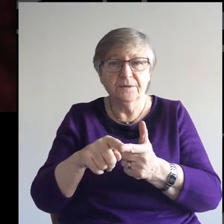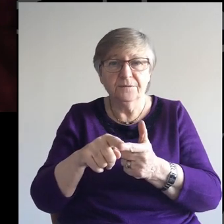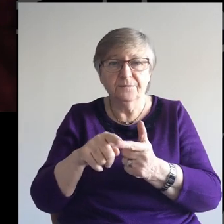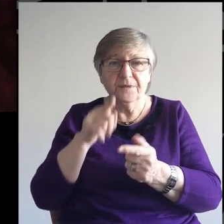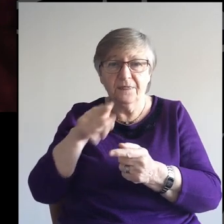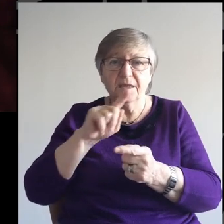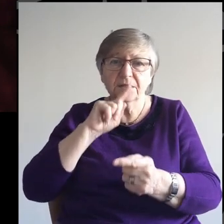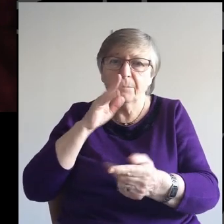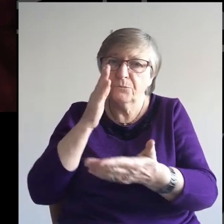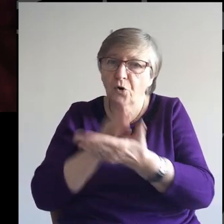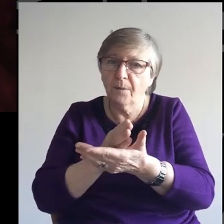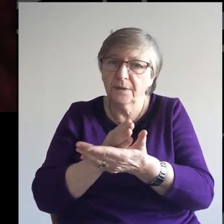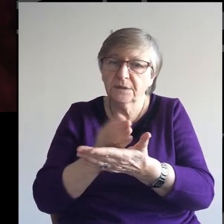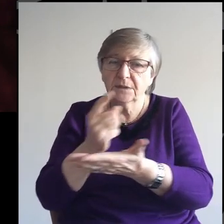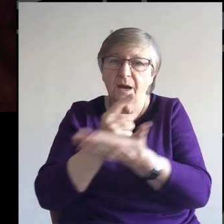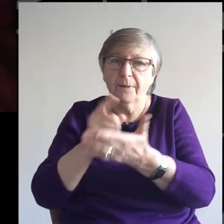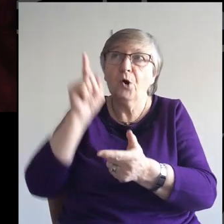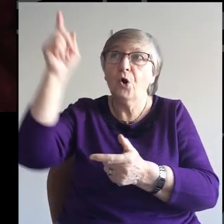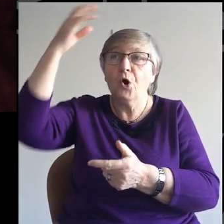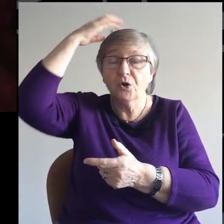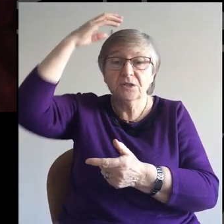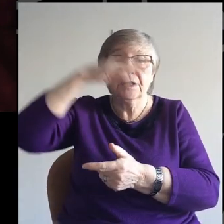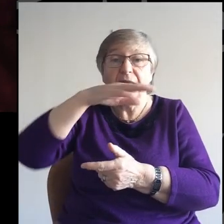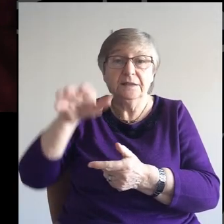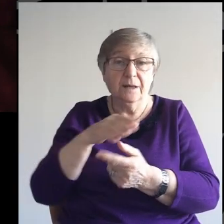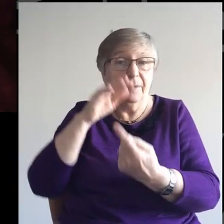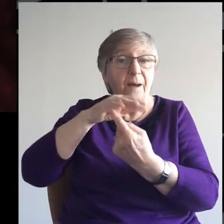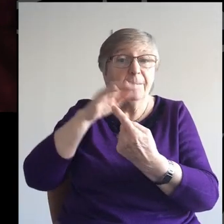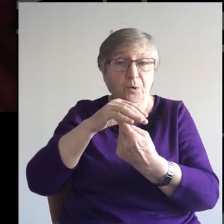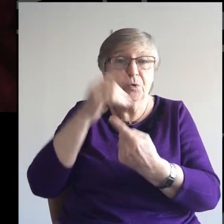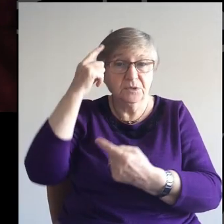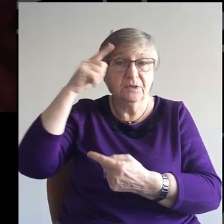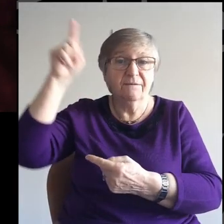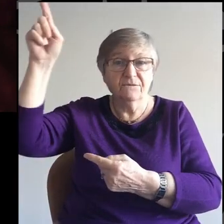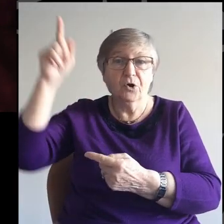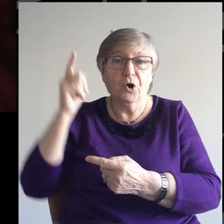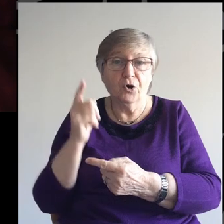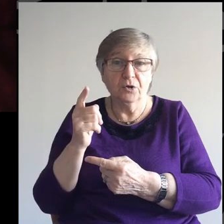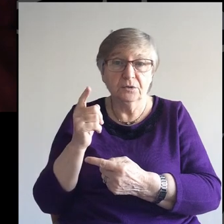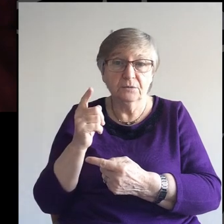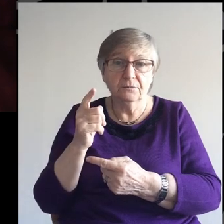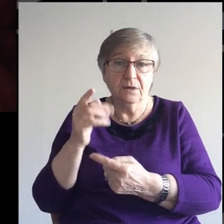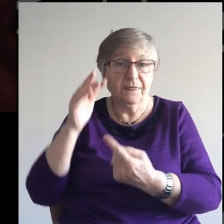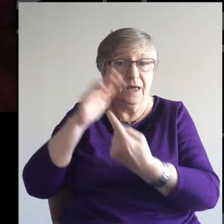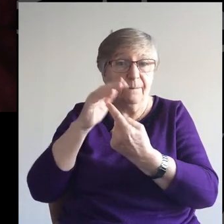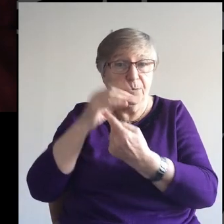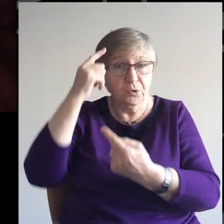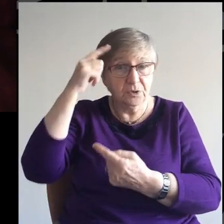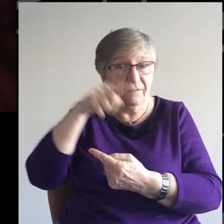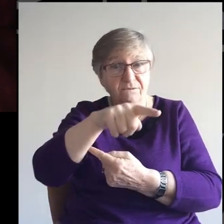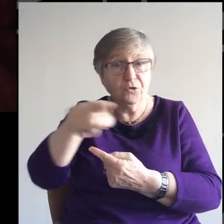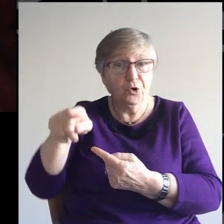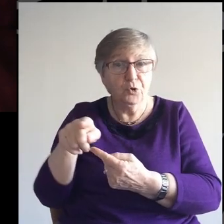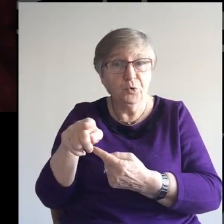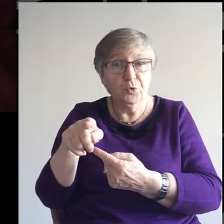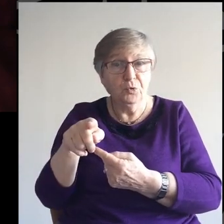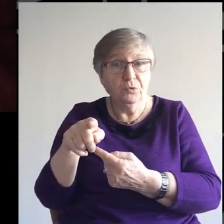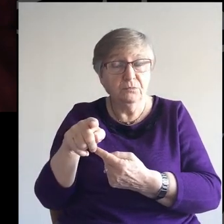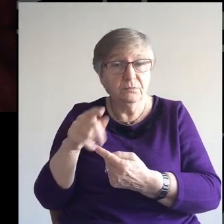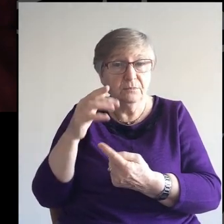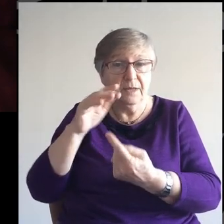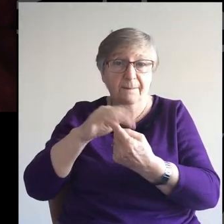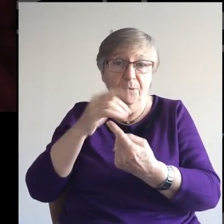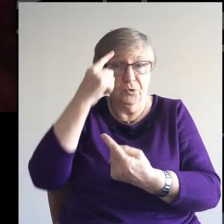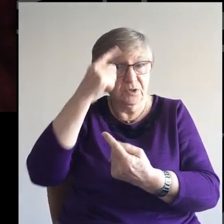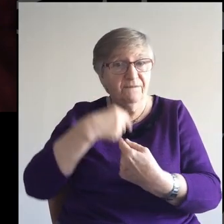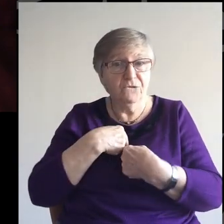These promises about his kingdom matter to God. Do they matter to you and matter